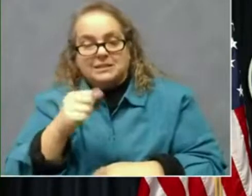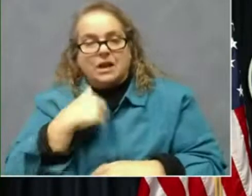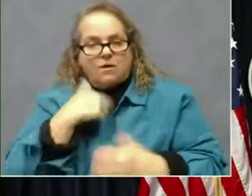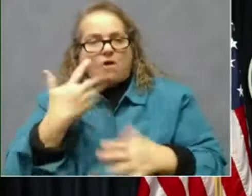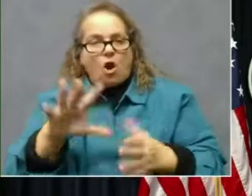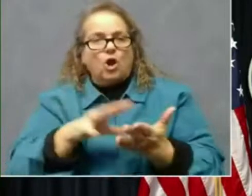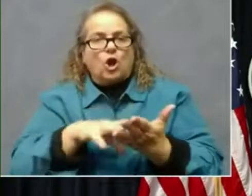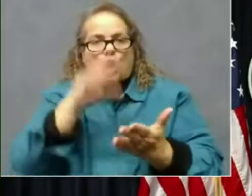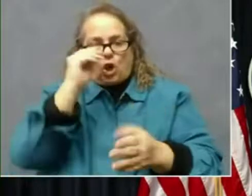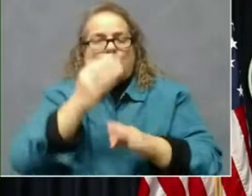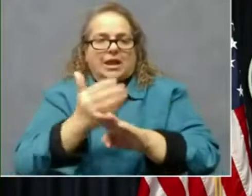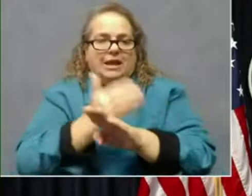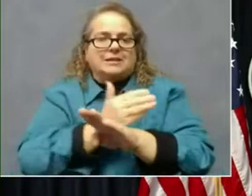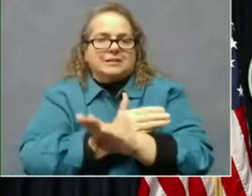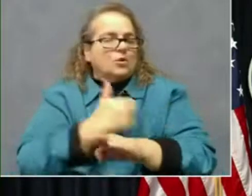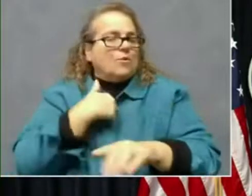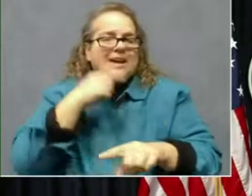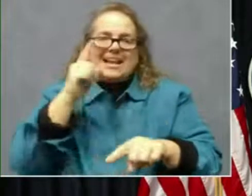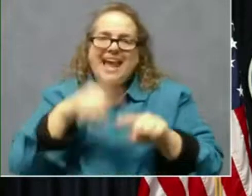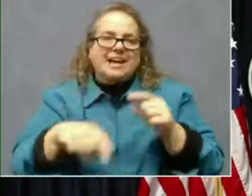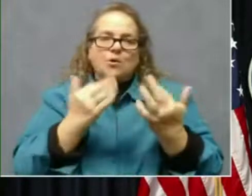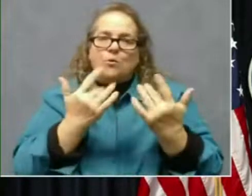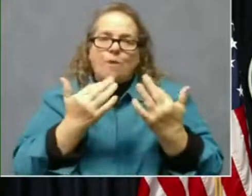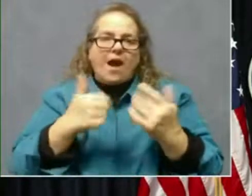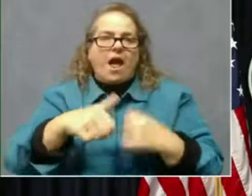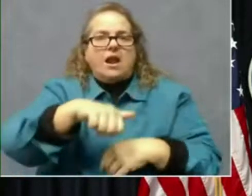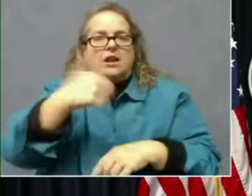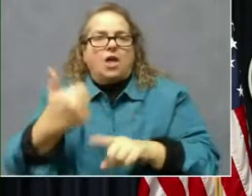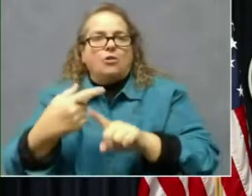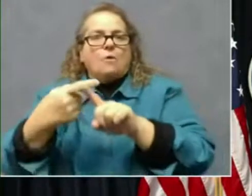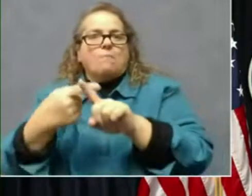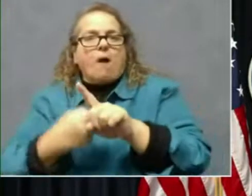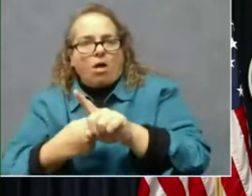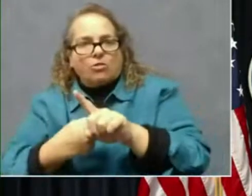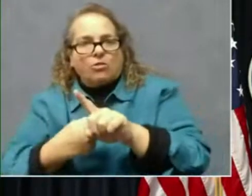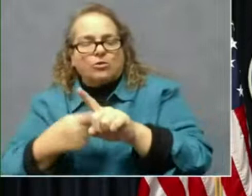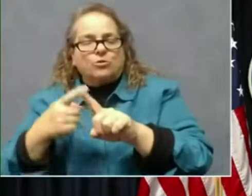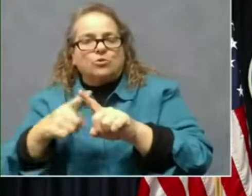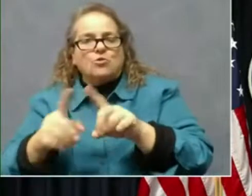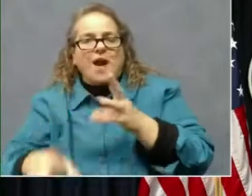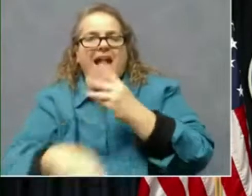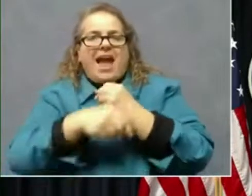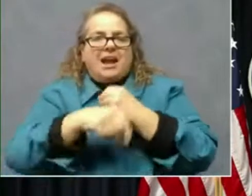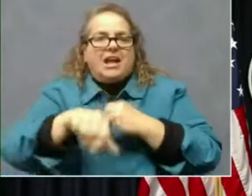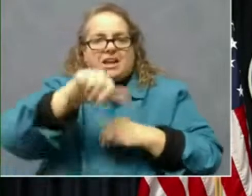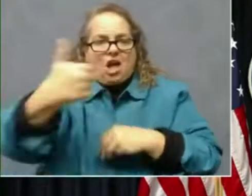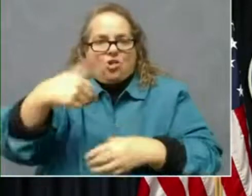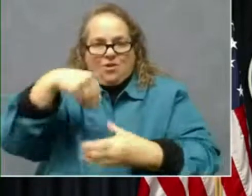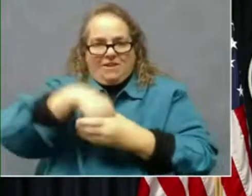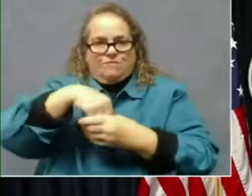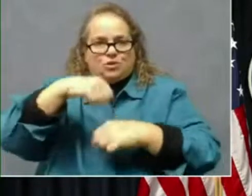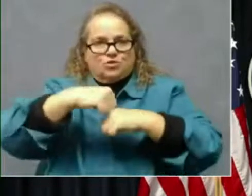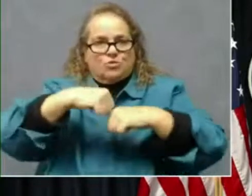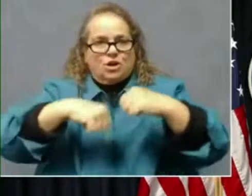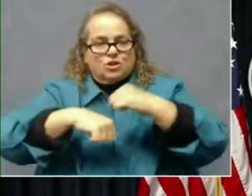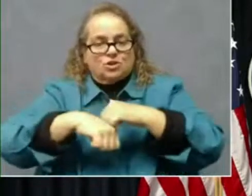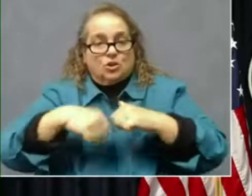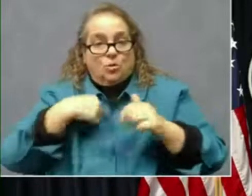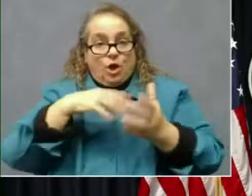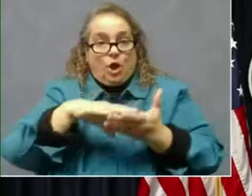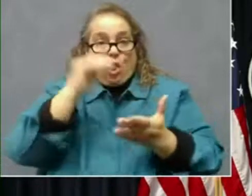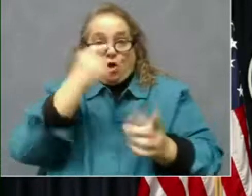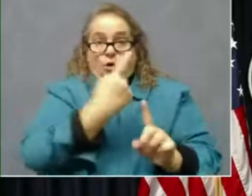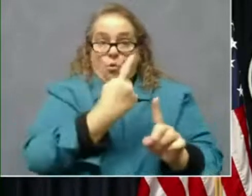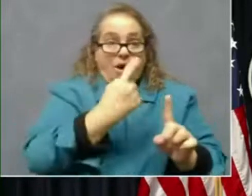month to start putting the newly needed infrastructure in place when we learn one model doesn't work or doesn't move